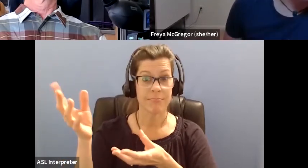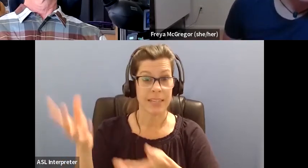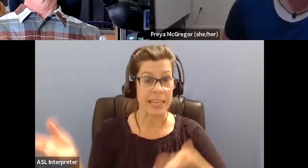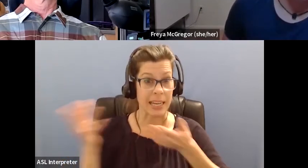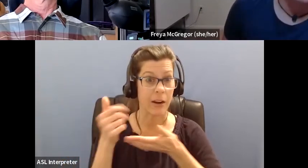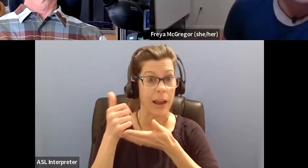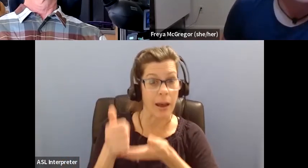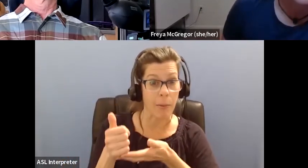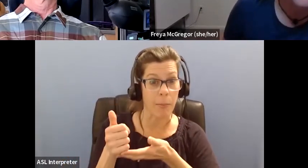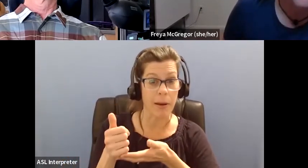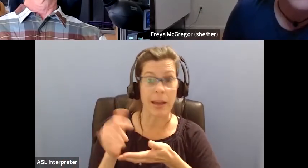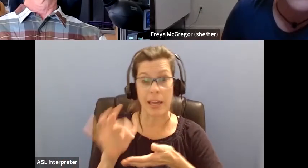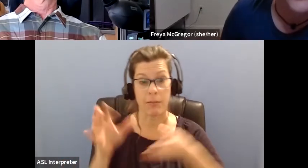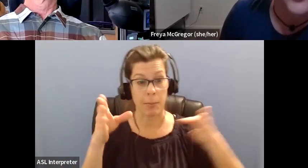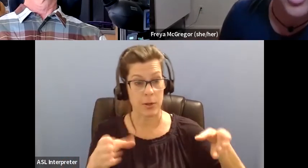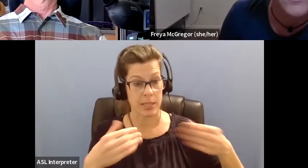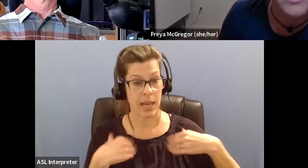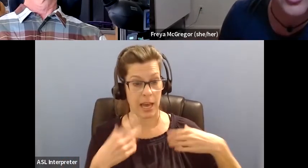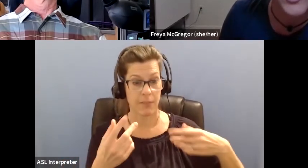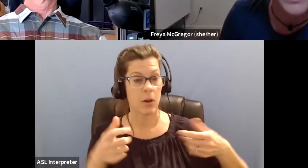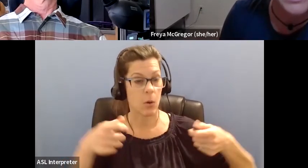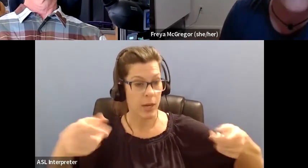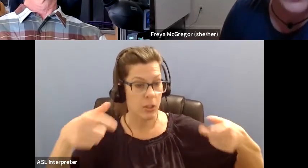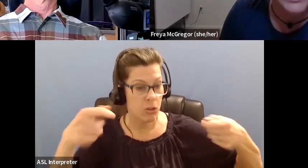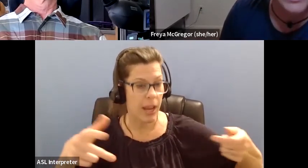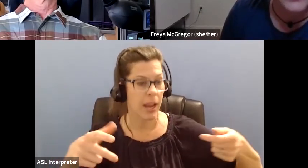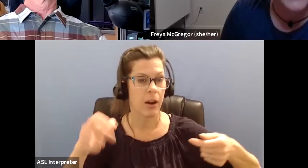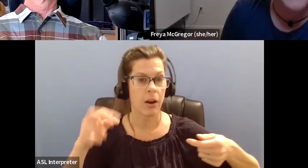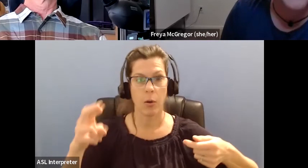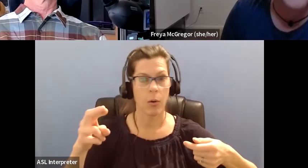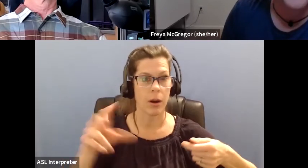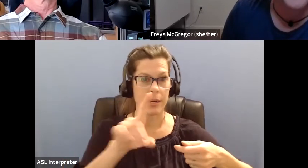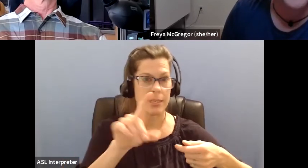being overbearing? Are there certain phrases or words that should be avoided?